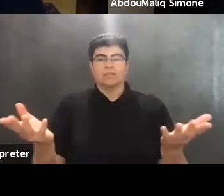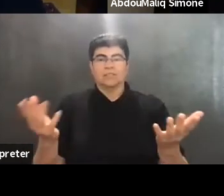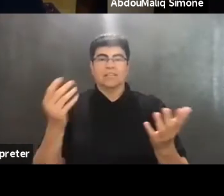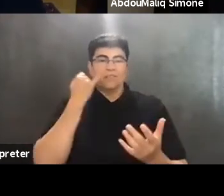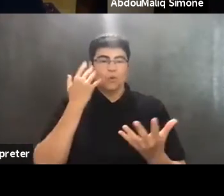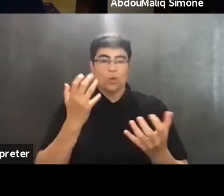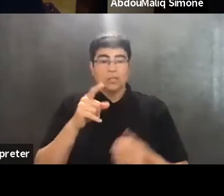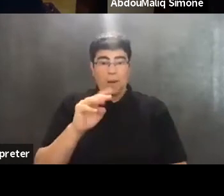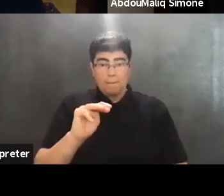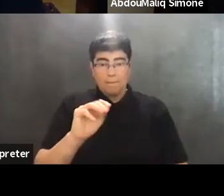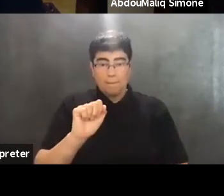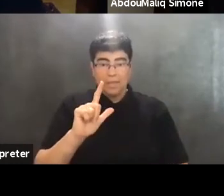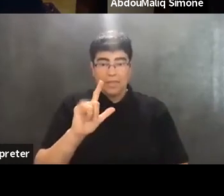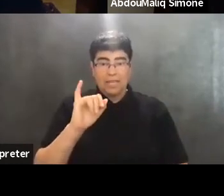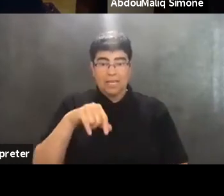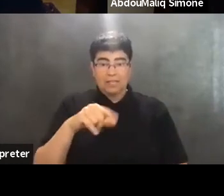Malik, should we start with you?